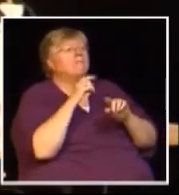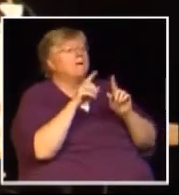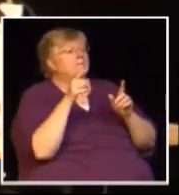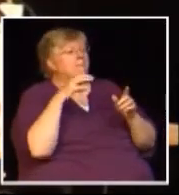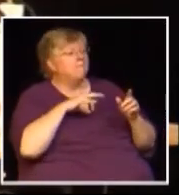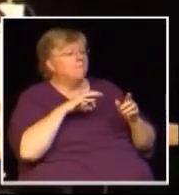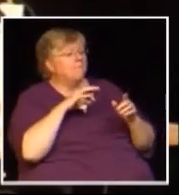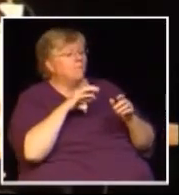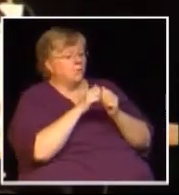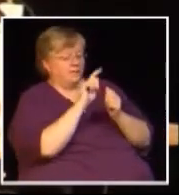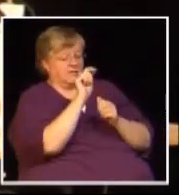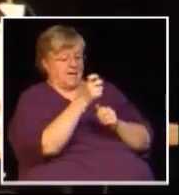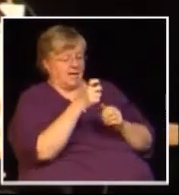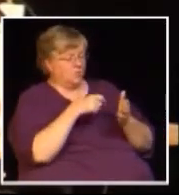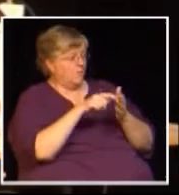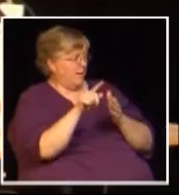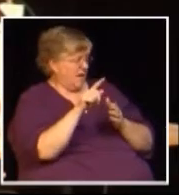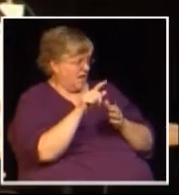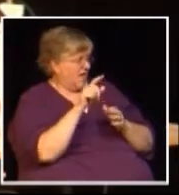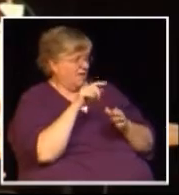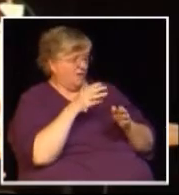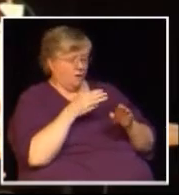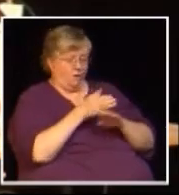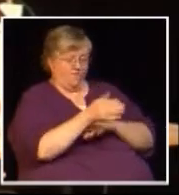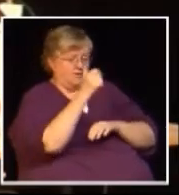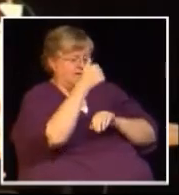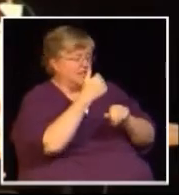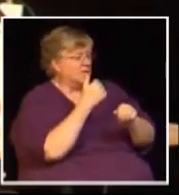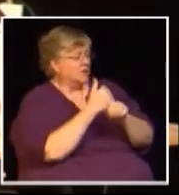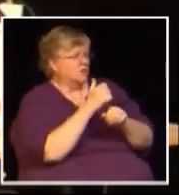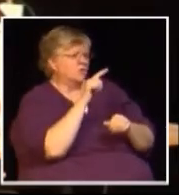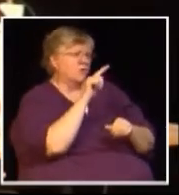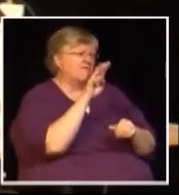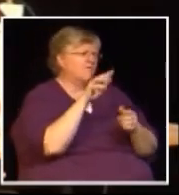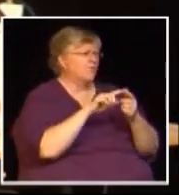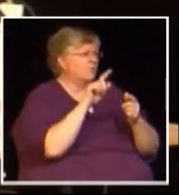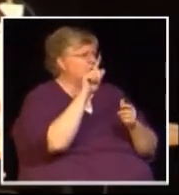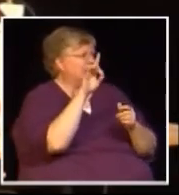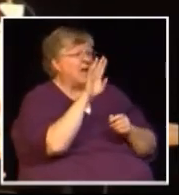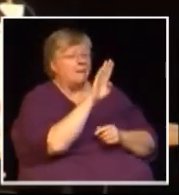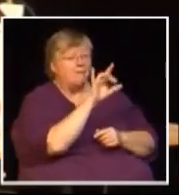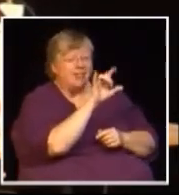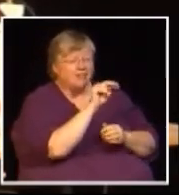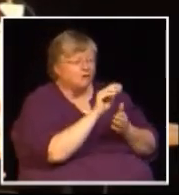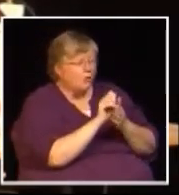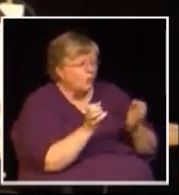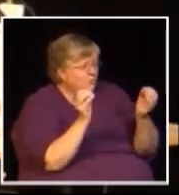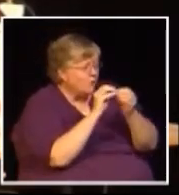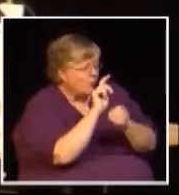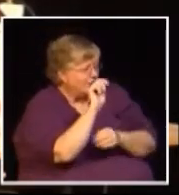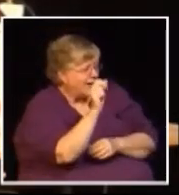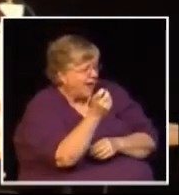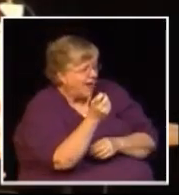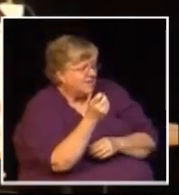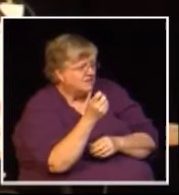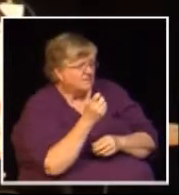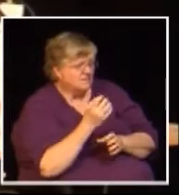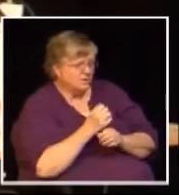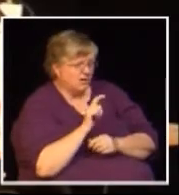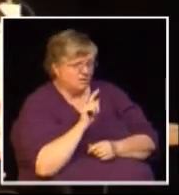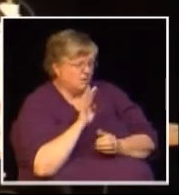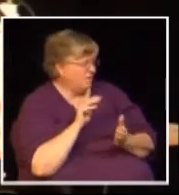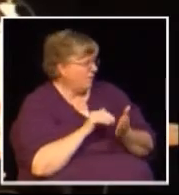for our taxes we're going to pay over that 10 years if we go ahead with the tax about 24 to 28 billion dollars more in taxes